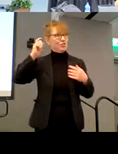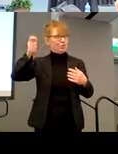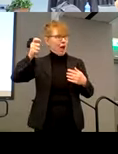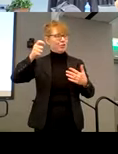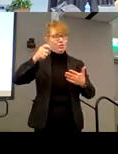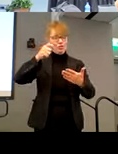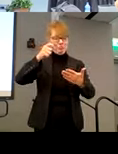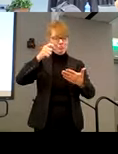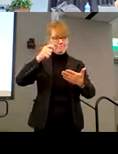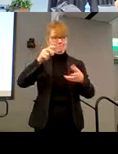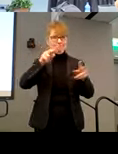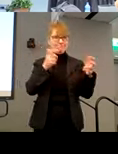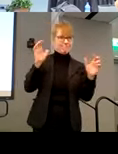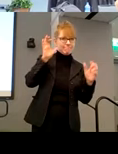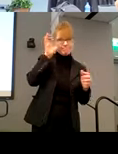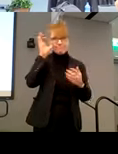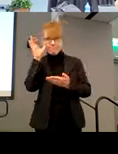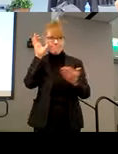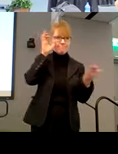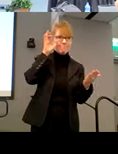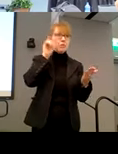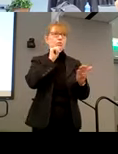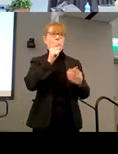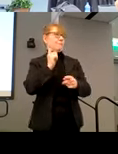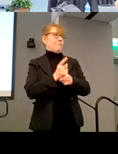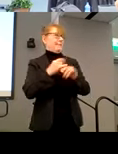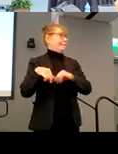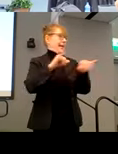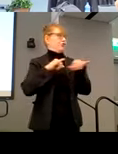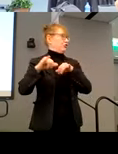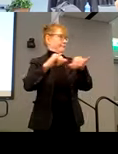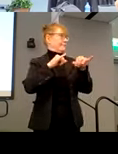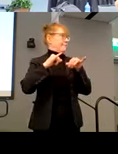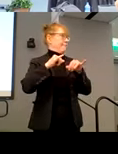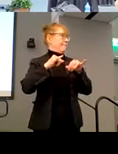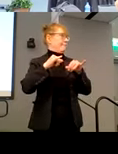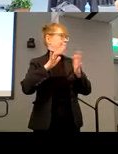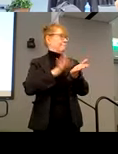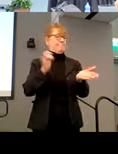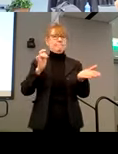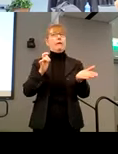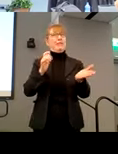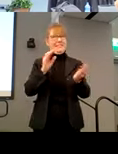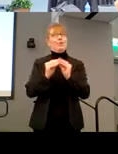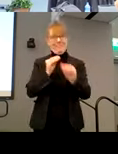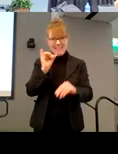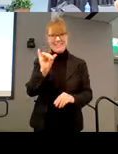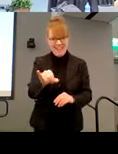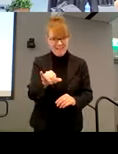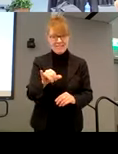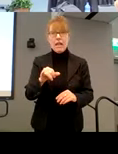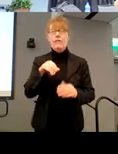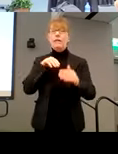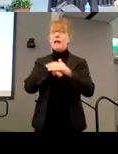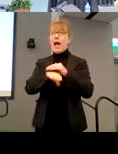like three years ago, there weren't the right standards. We need to fix that. That is something that needs to be fixed. The access board, which some of you may